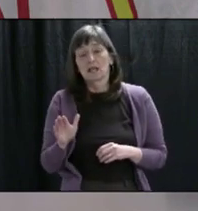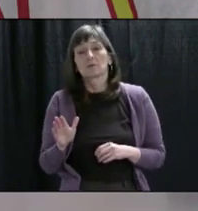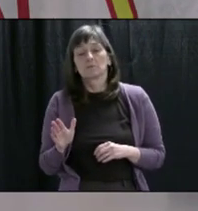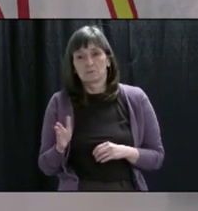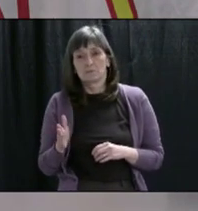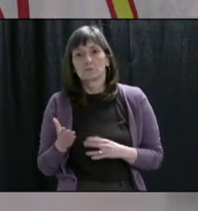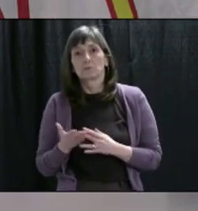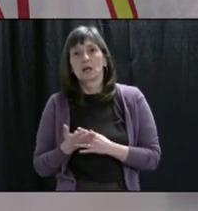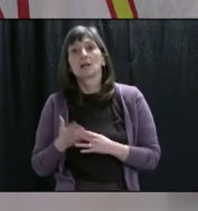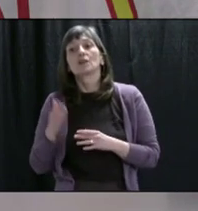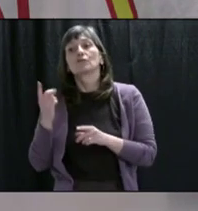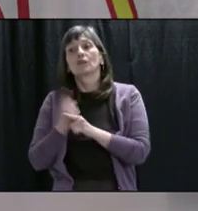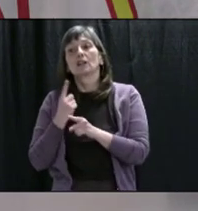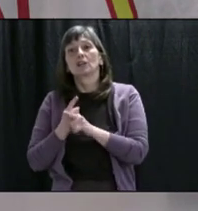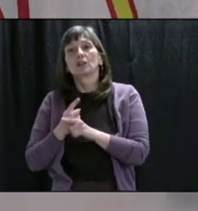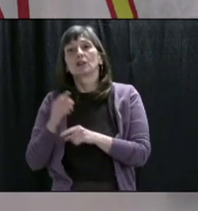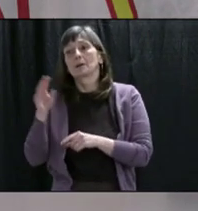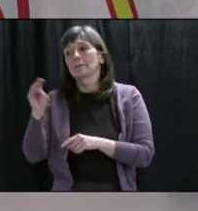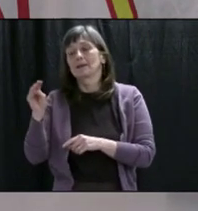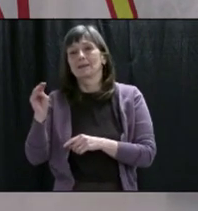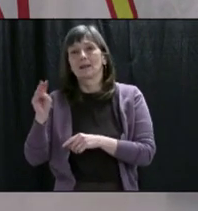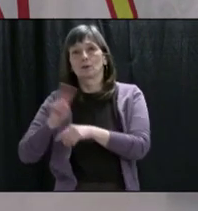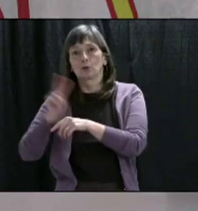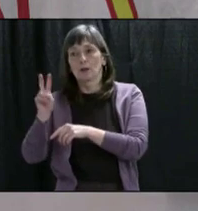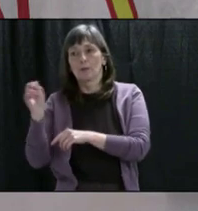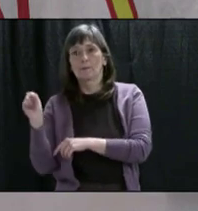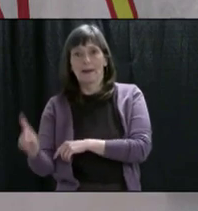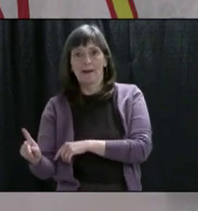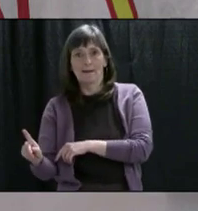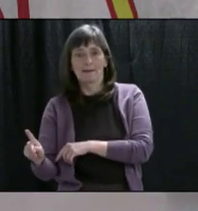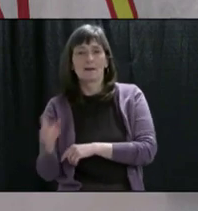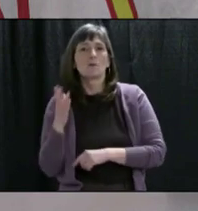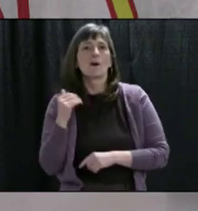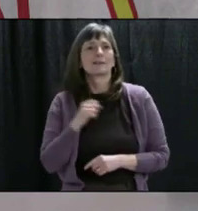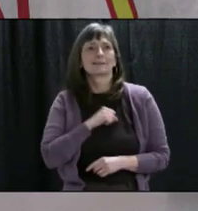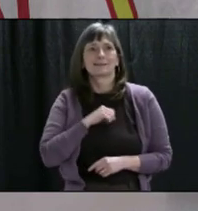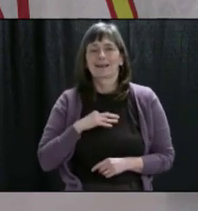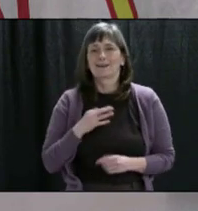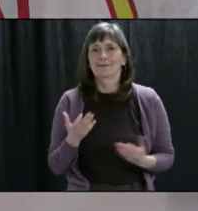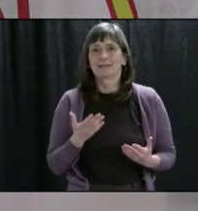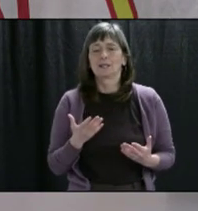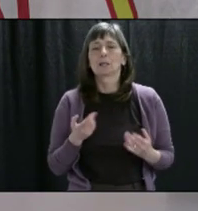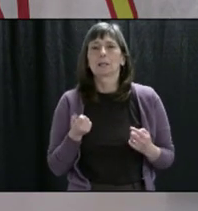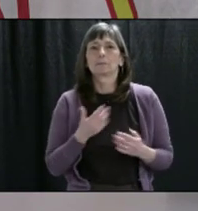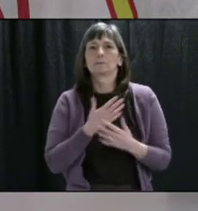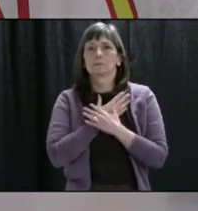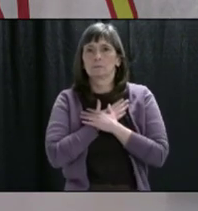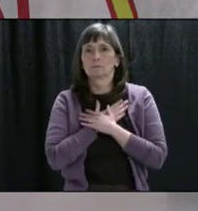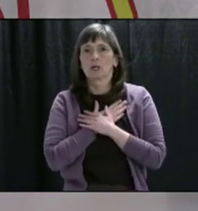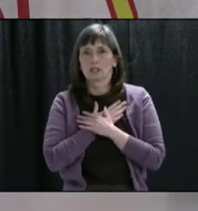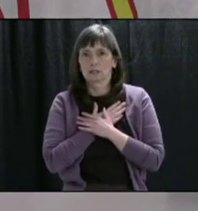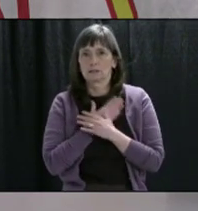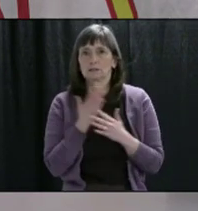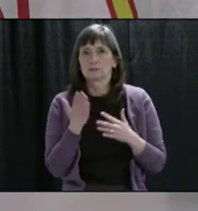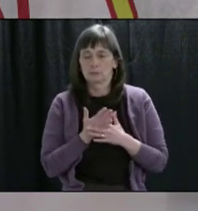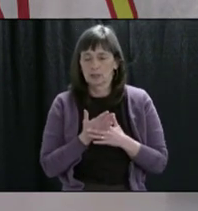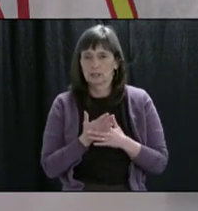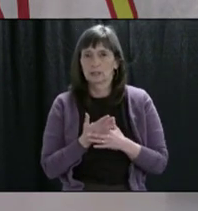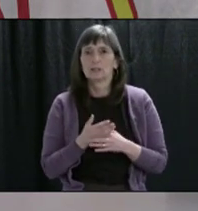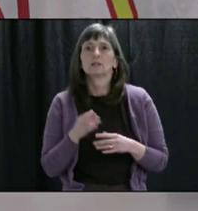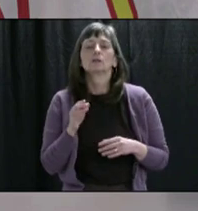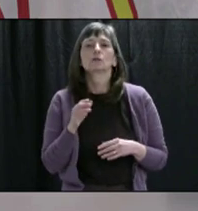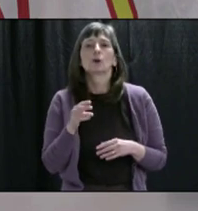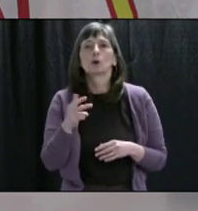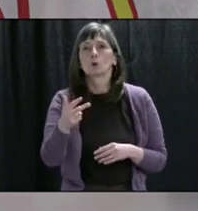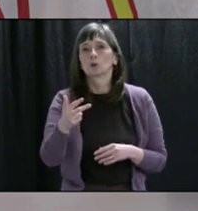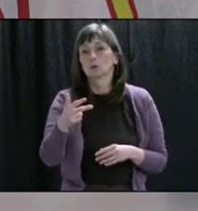for our regular briefings. This is really to give some of the staff that has been working to give them a little break and some extra time that they